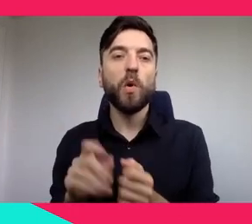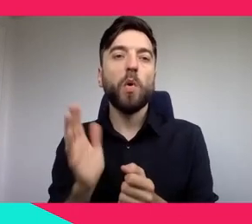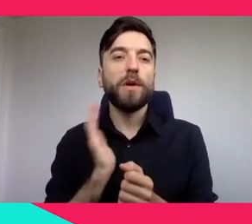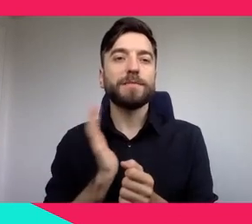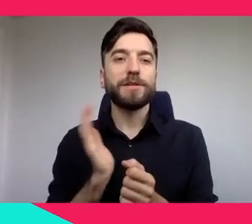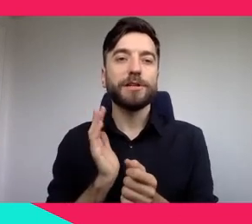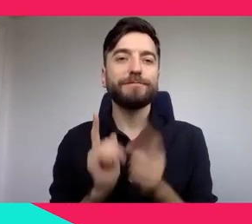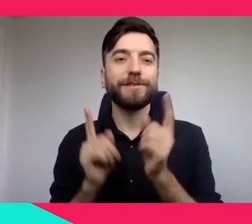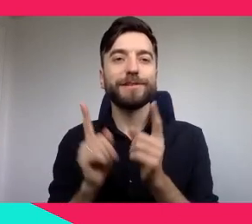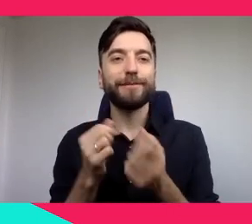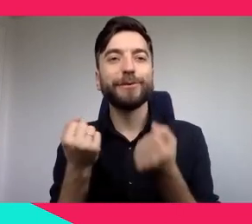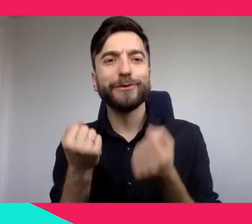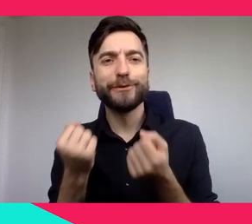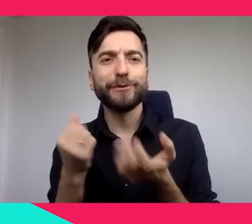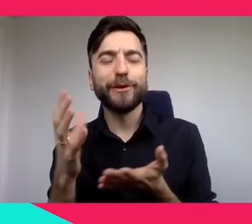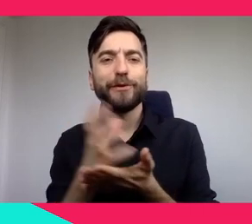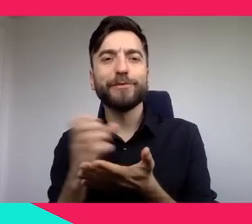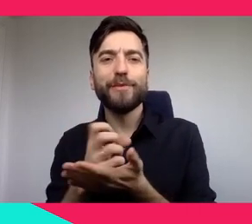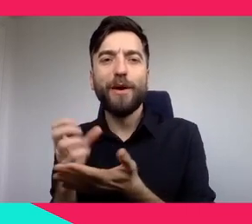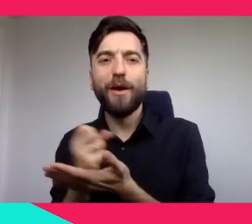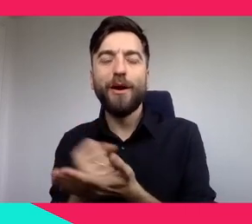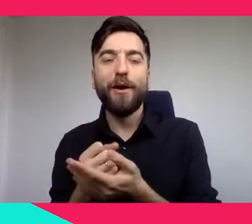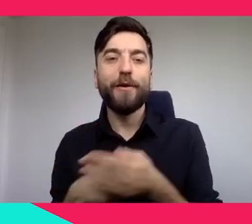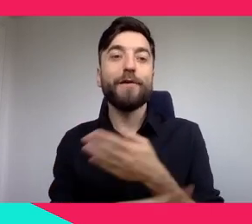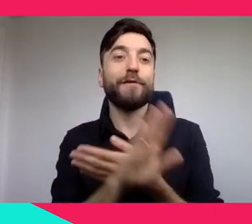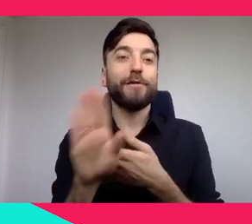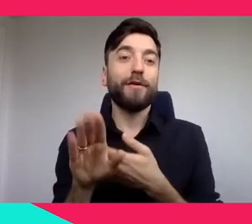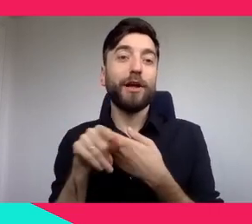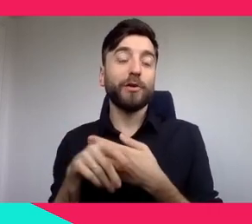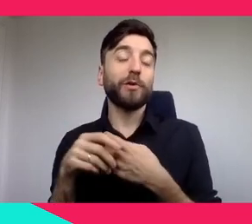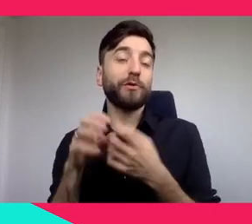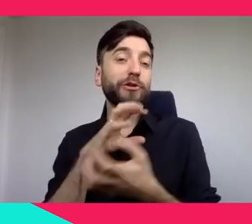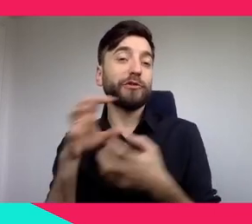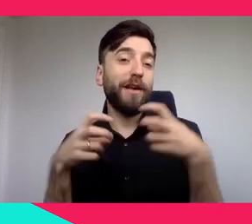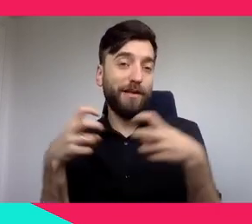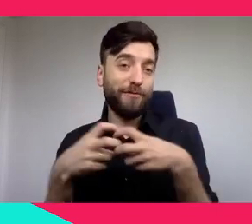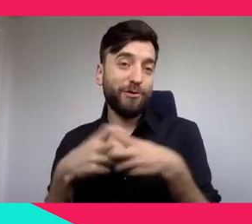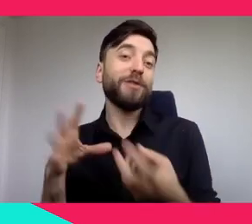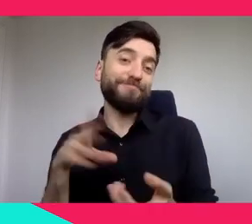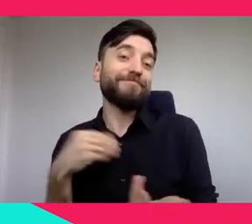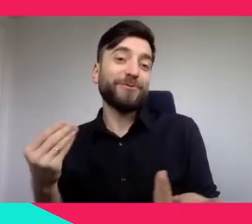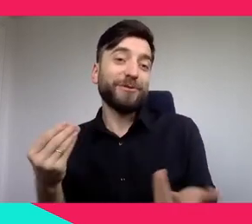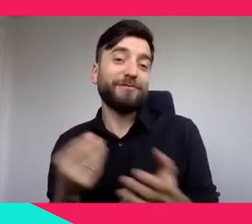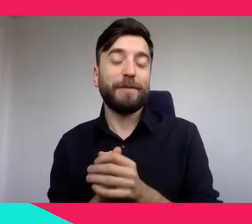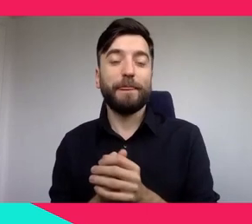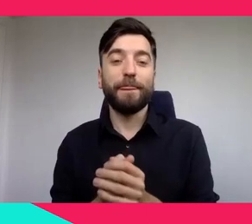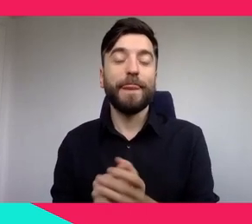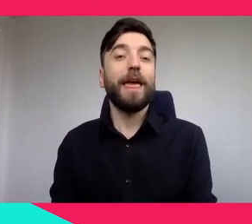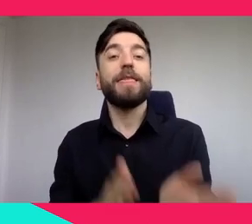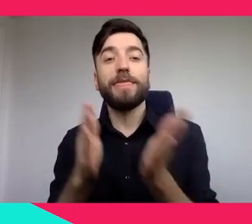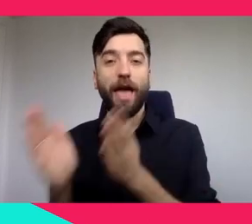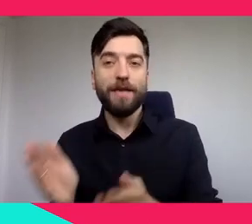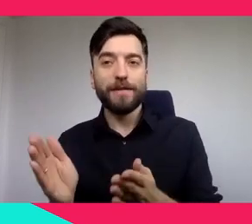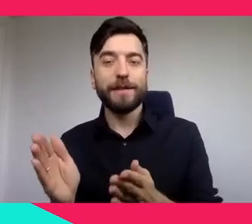Now I present you a new kind of immersive experience that we are deploying, still using cultural reality